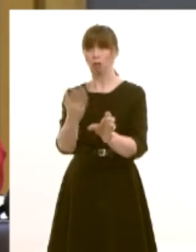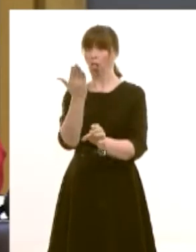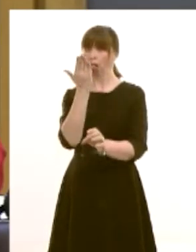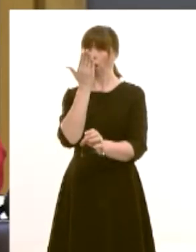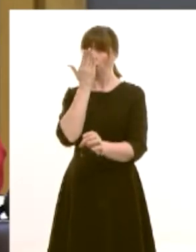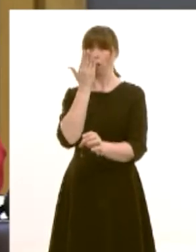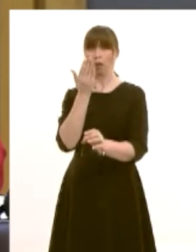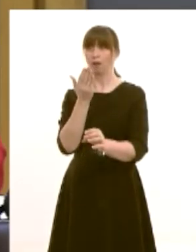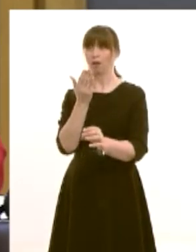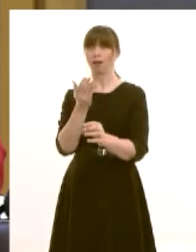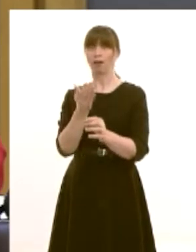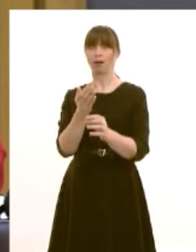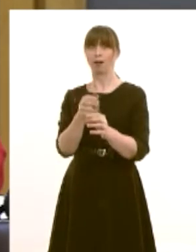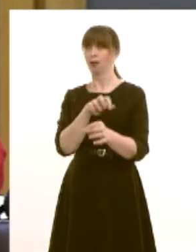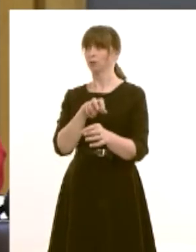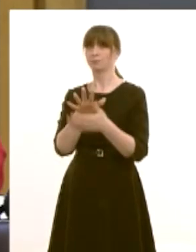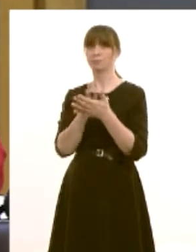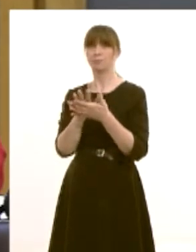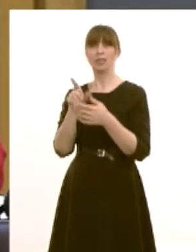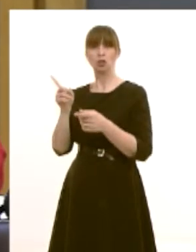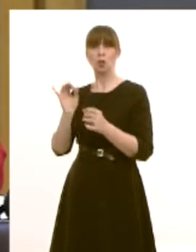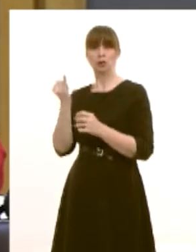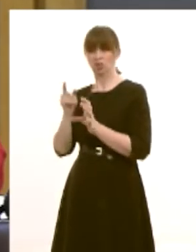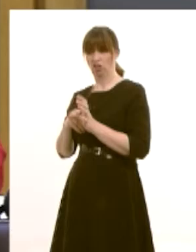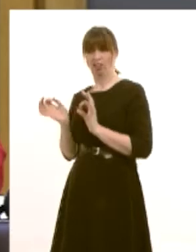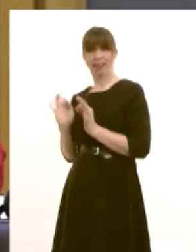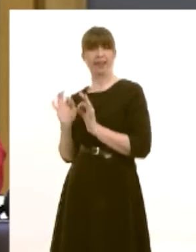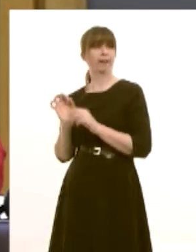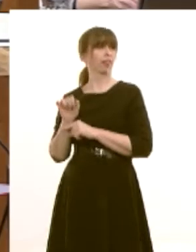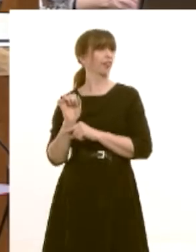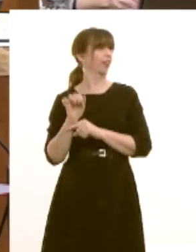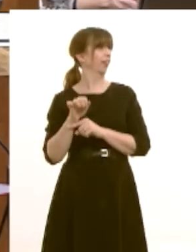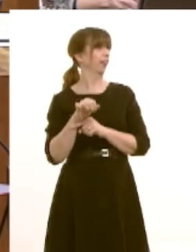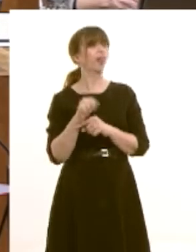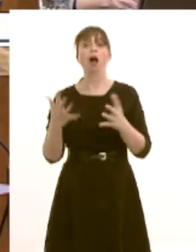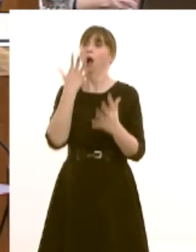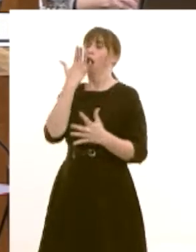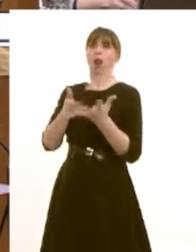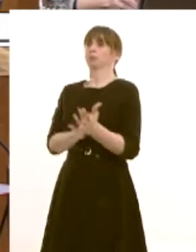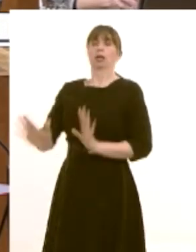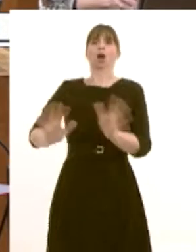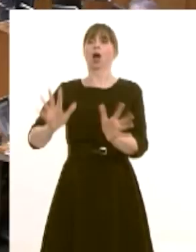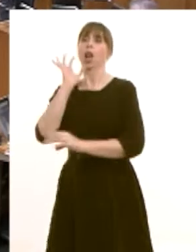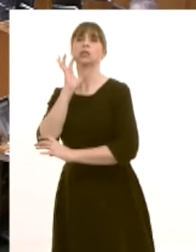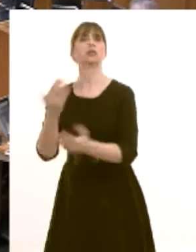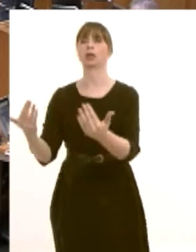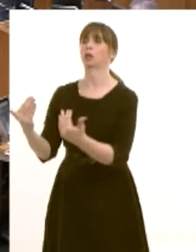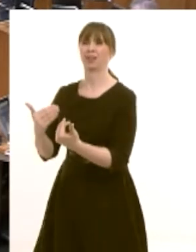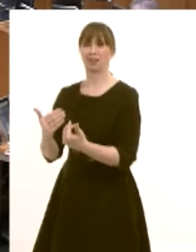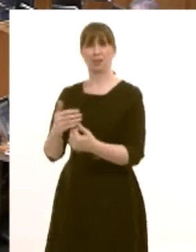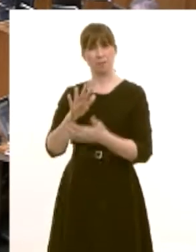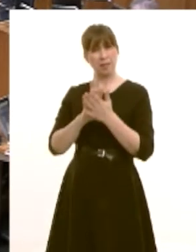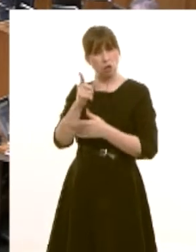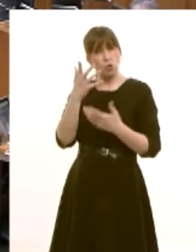as the sun sets on your government and the fourth assembly are you now prepared to show some